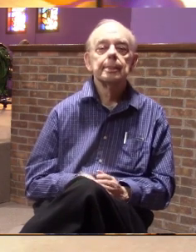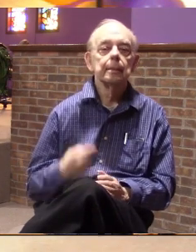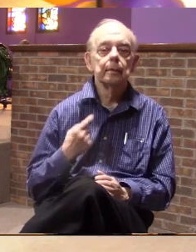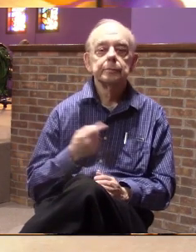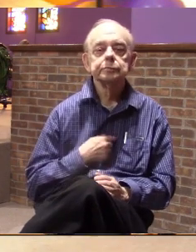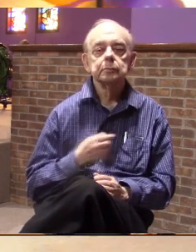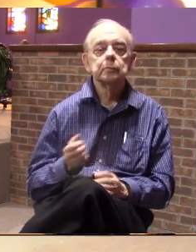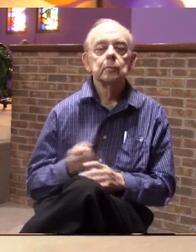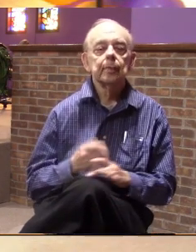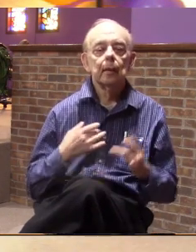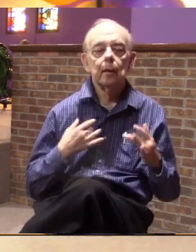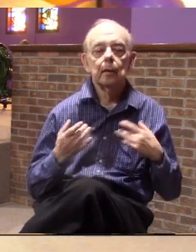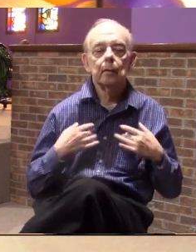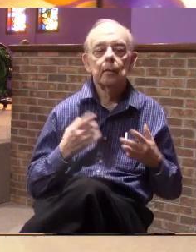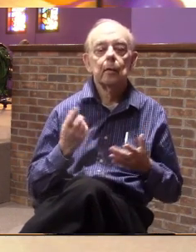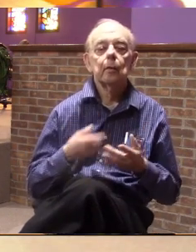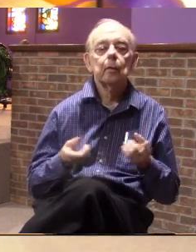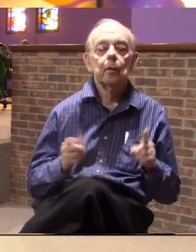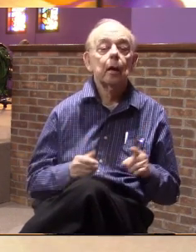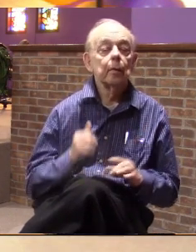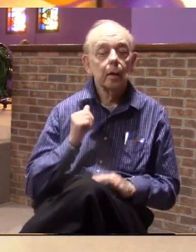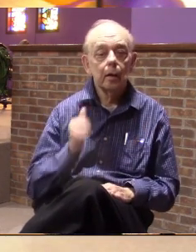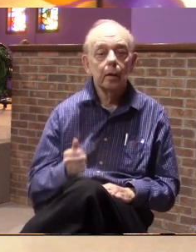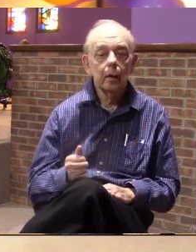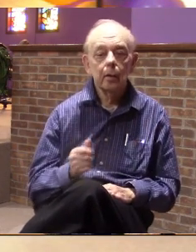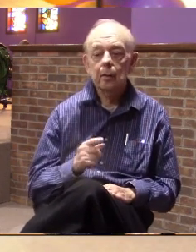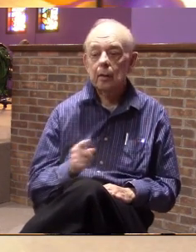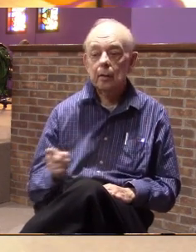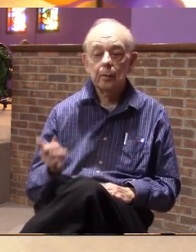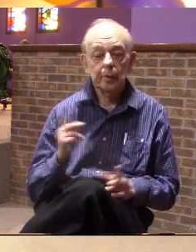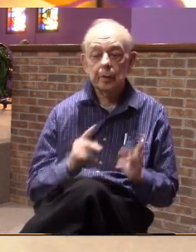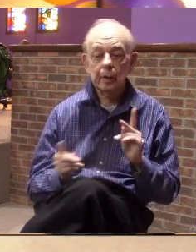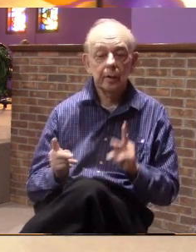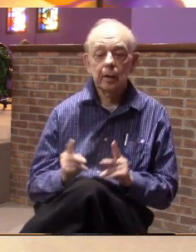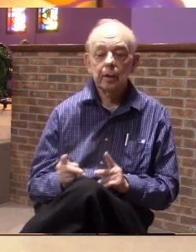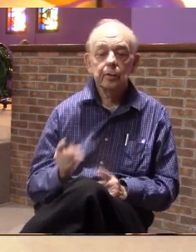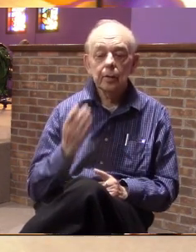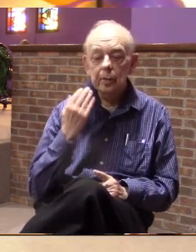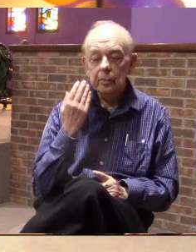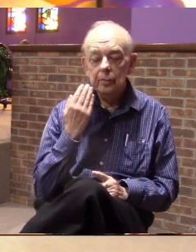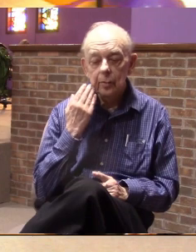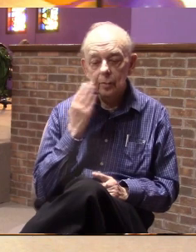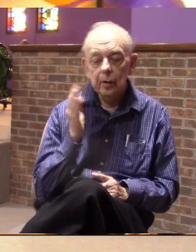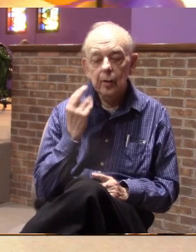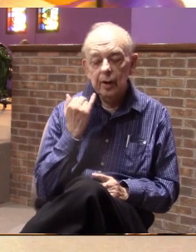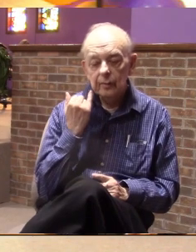We get concerned about what's going to happen tomorrow and they don't even know if they're going to see it tomorrow.